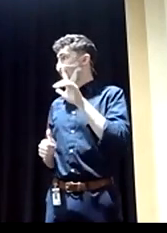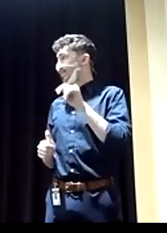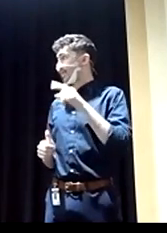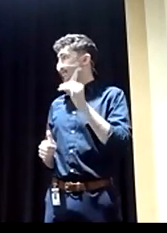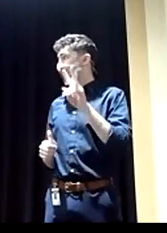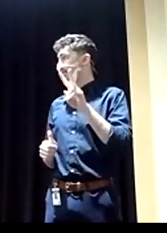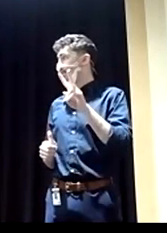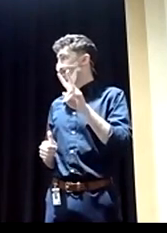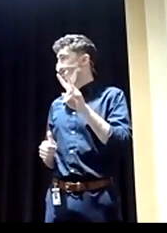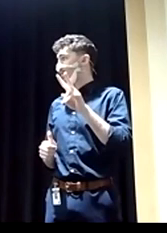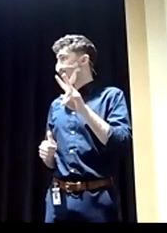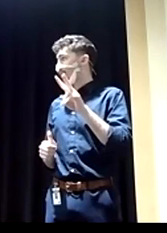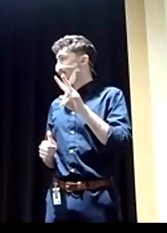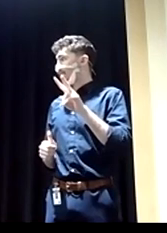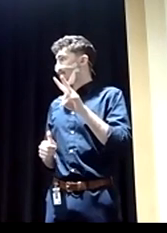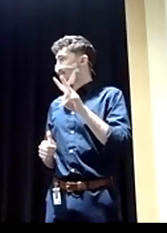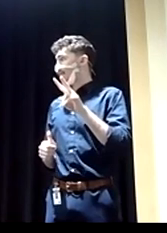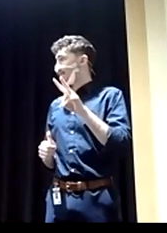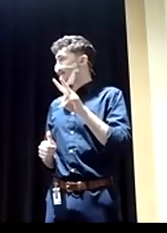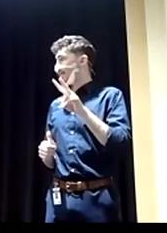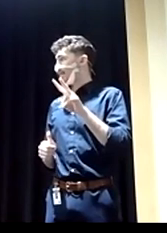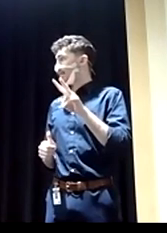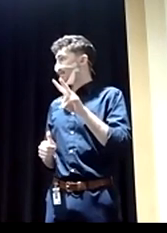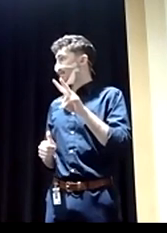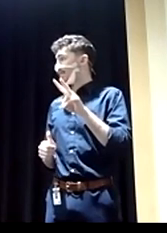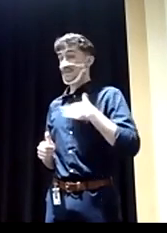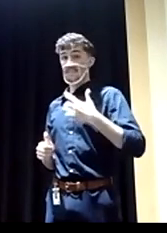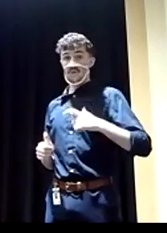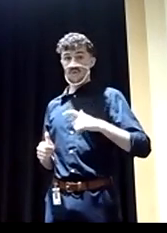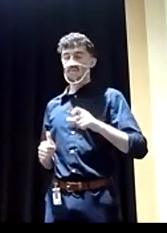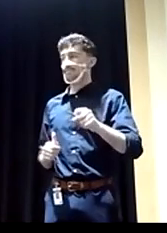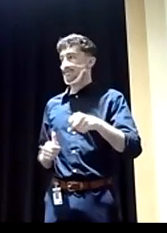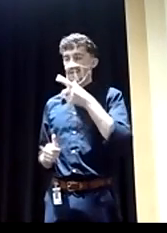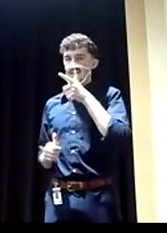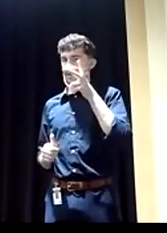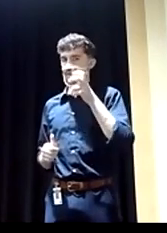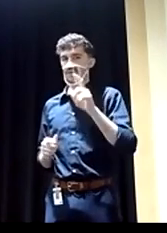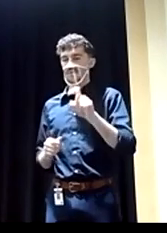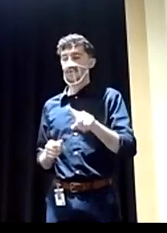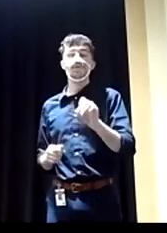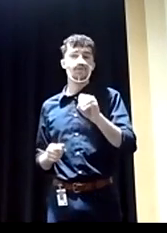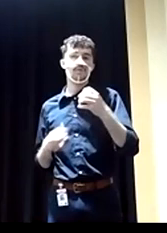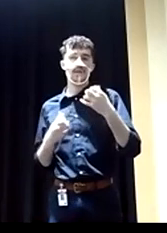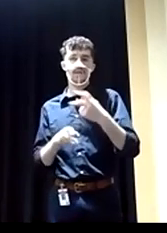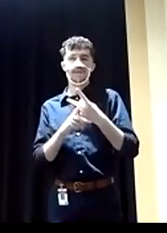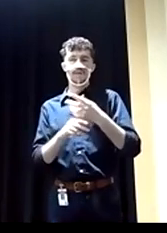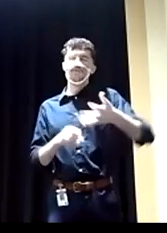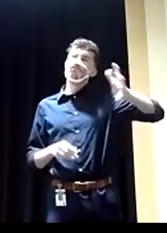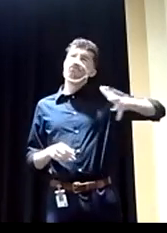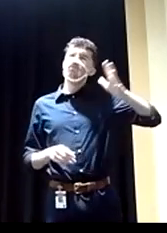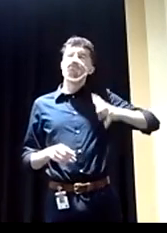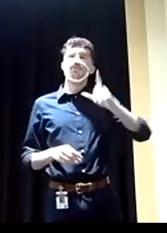I'm sorry, did you hear the question? No. Is it my turn? It is. so health care. Back in